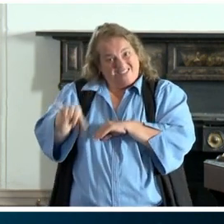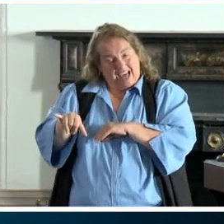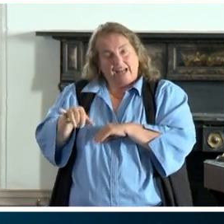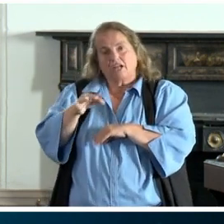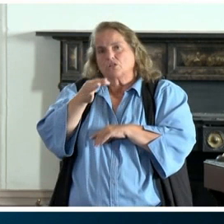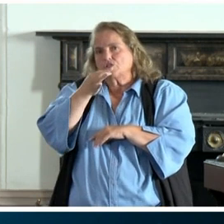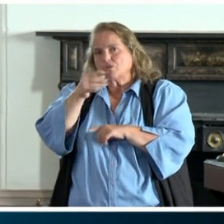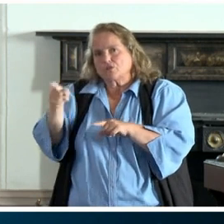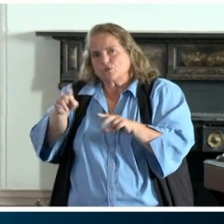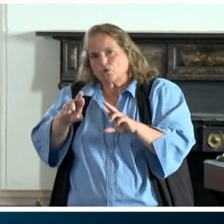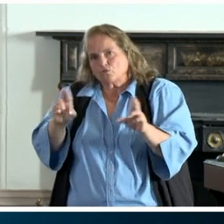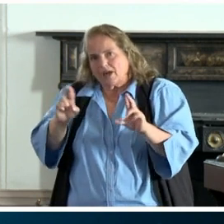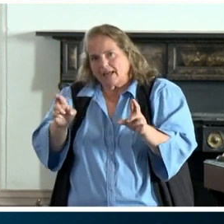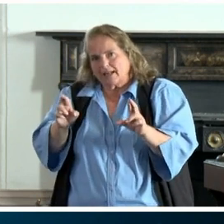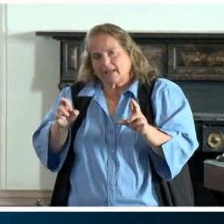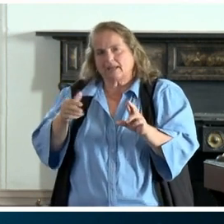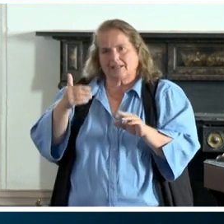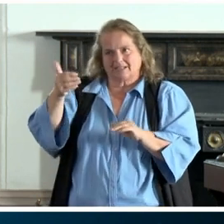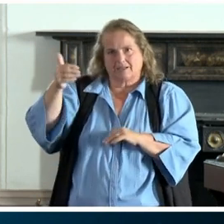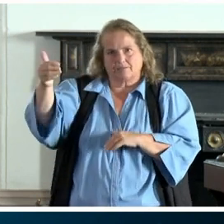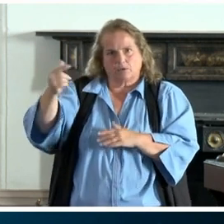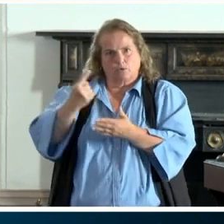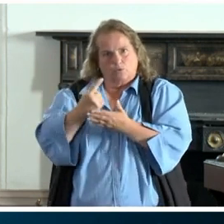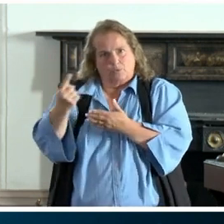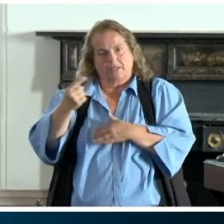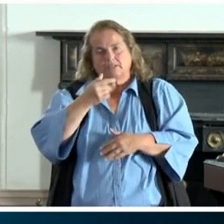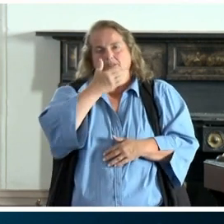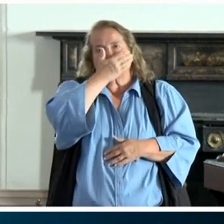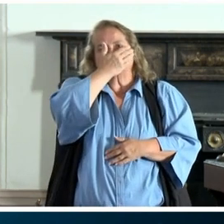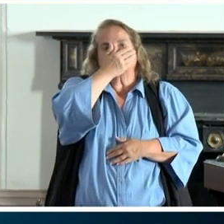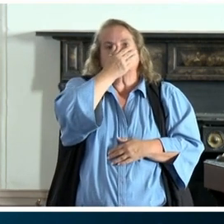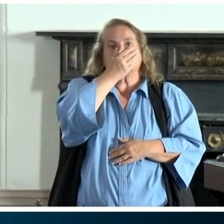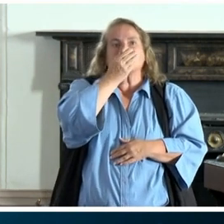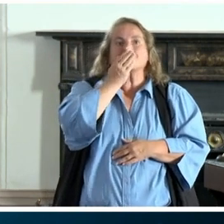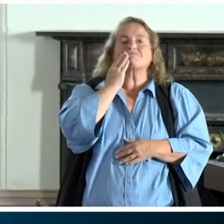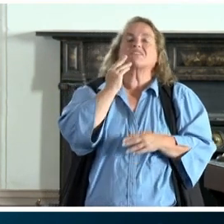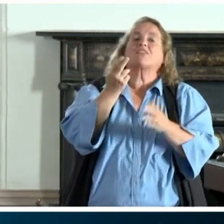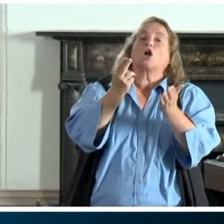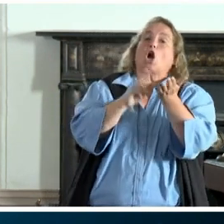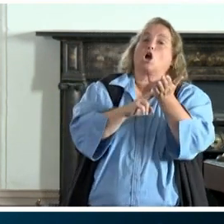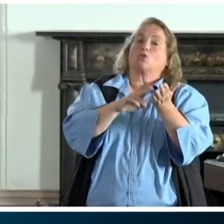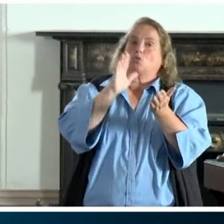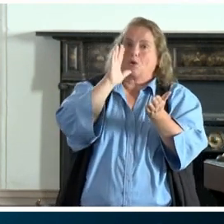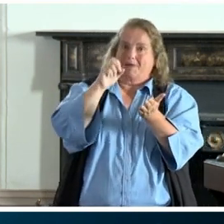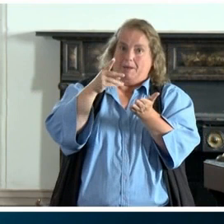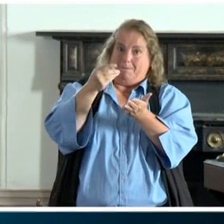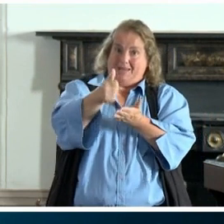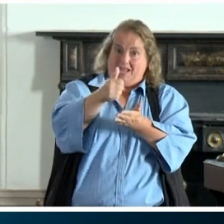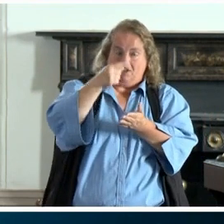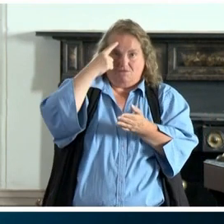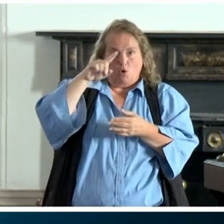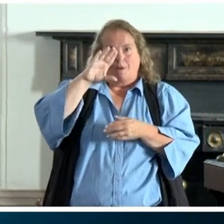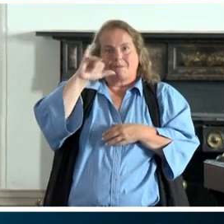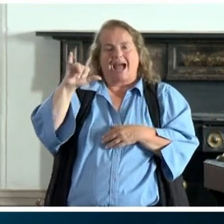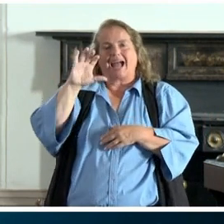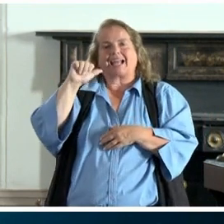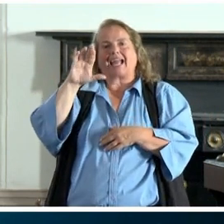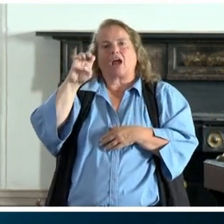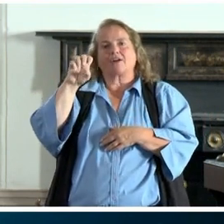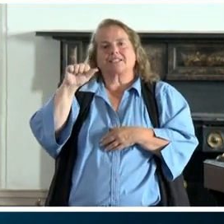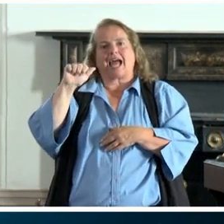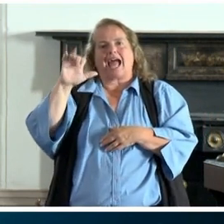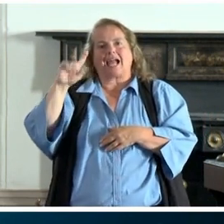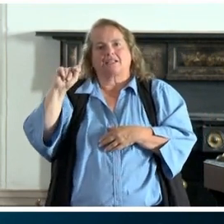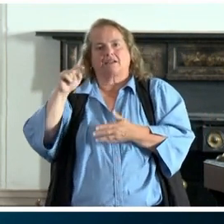are ready in the coming weeks. The contract is going to be paid for by CARES Act funding. It's going to be about $7